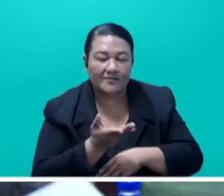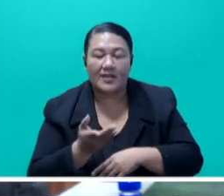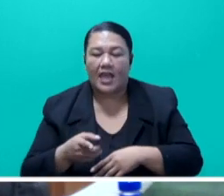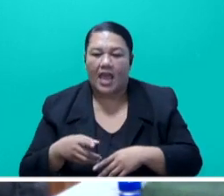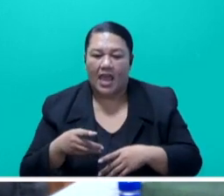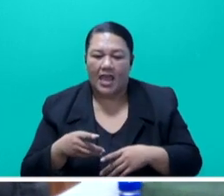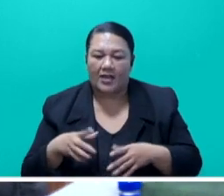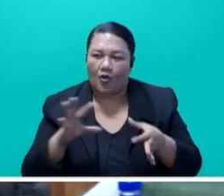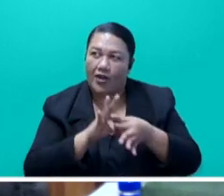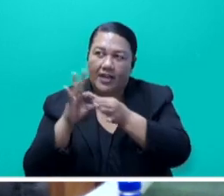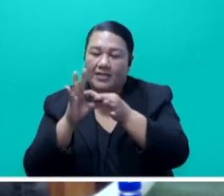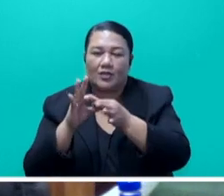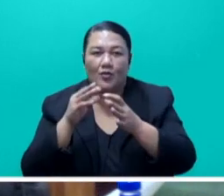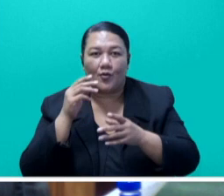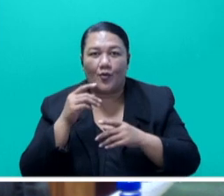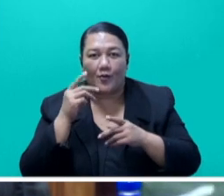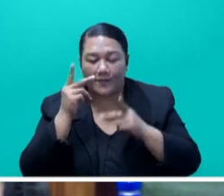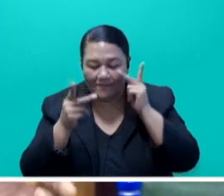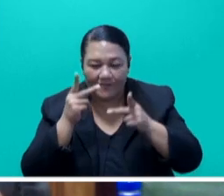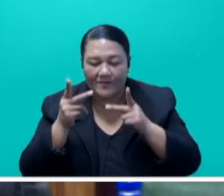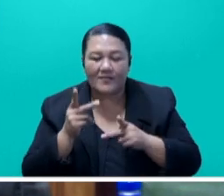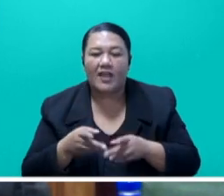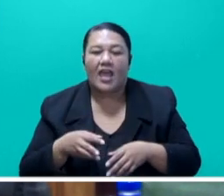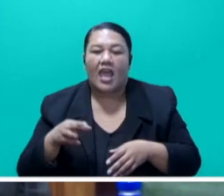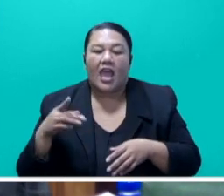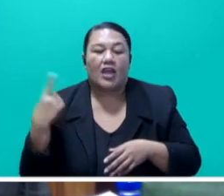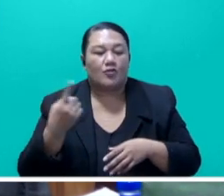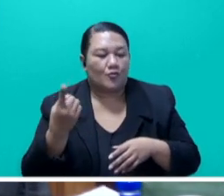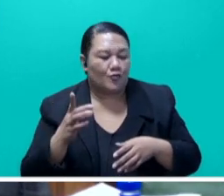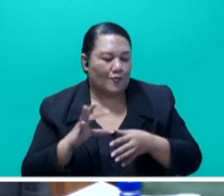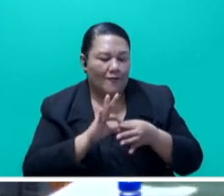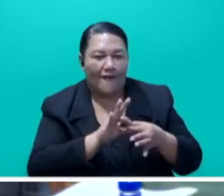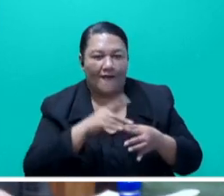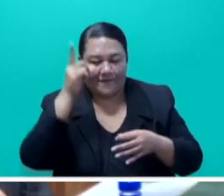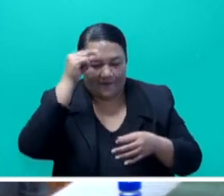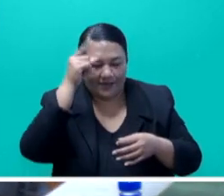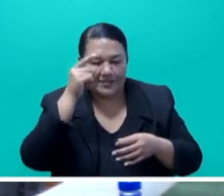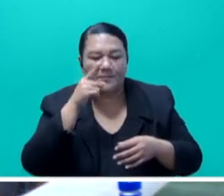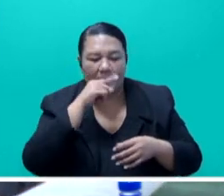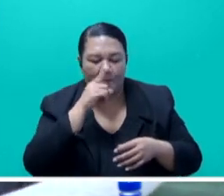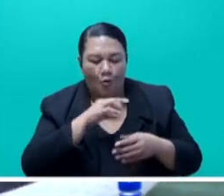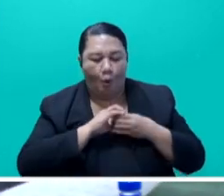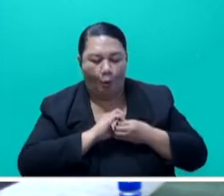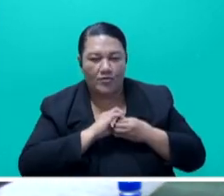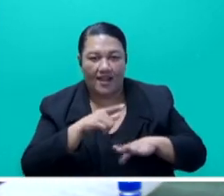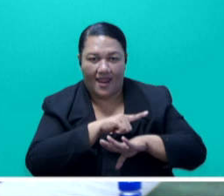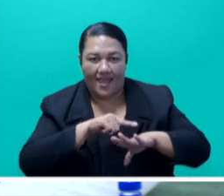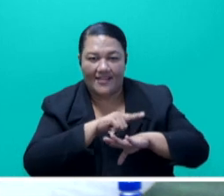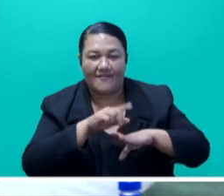to more of our culture and delivers value to the custodians of the land and to Fijians. With respect to new routes,